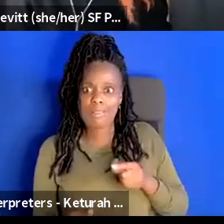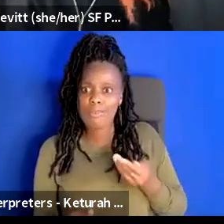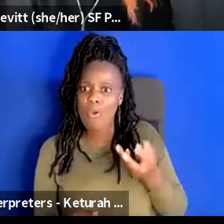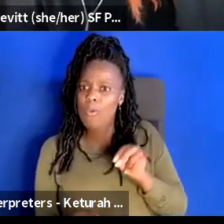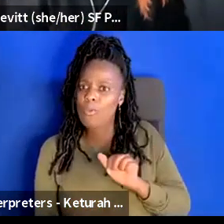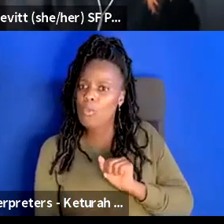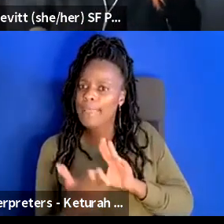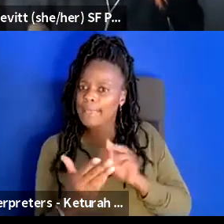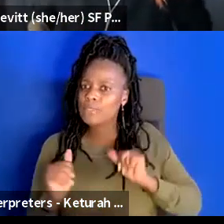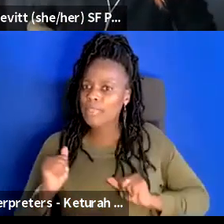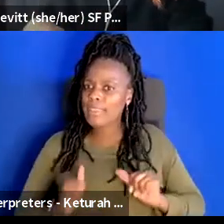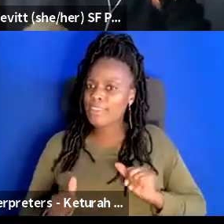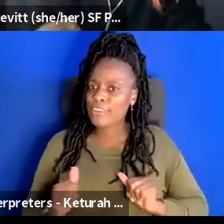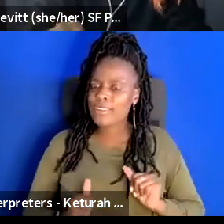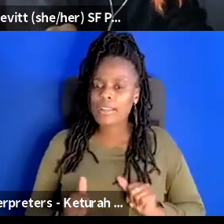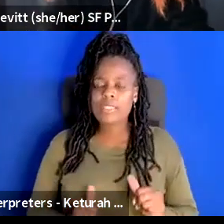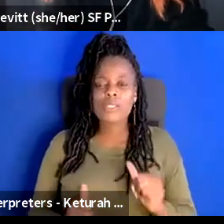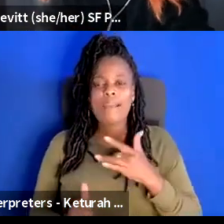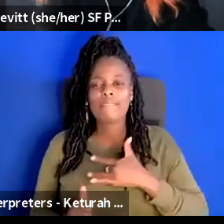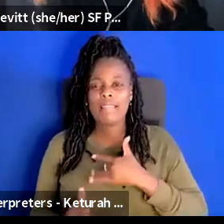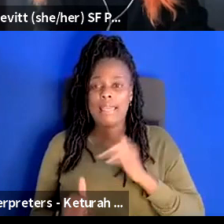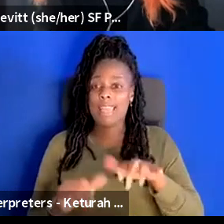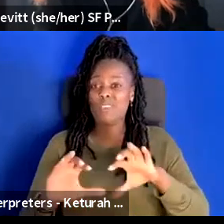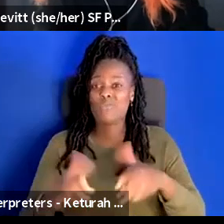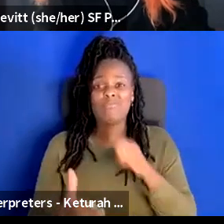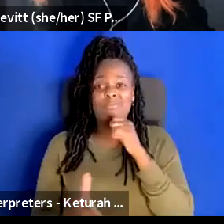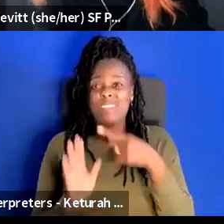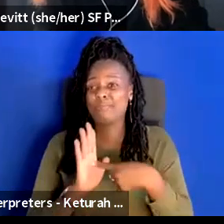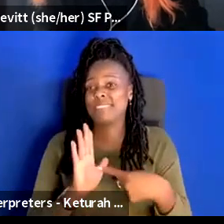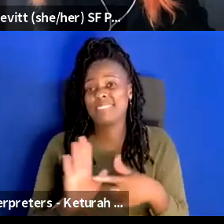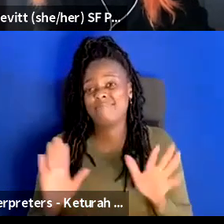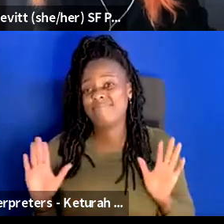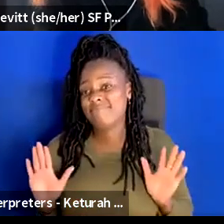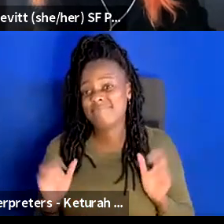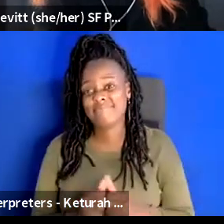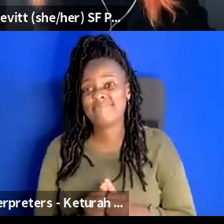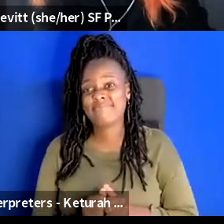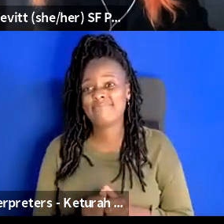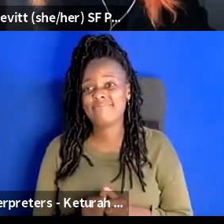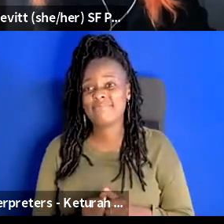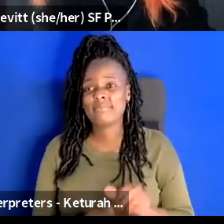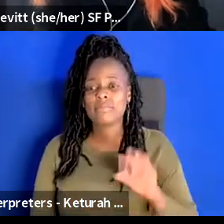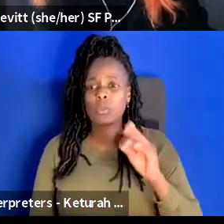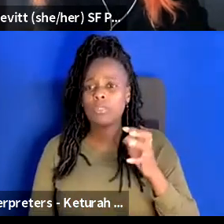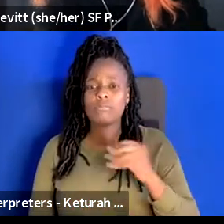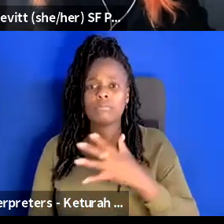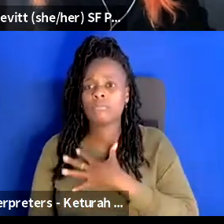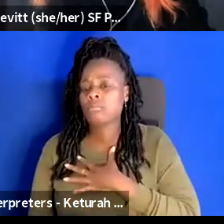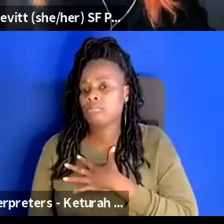like i feel like that group is not being represented either yeah oh i totally feel that